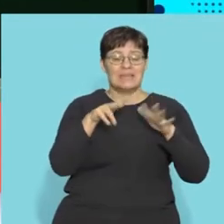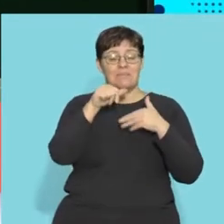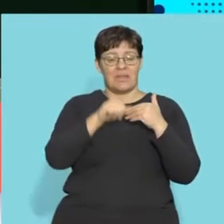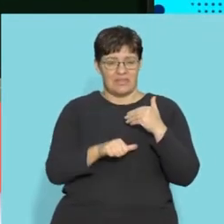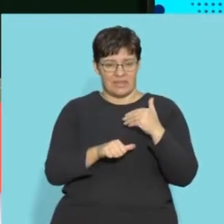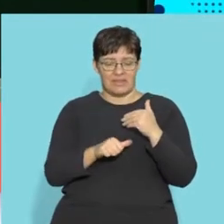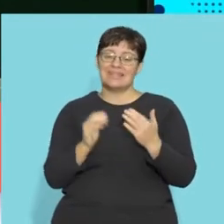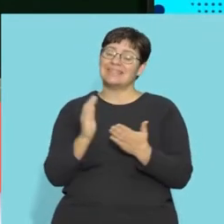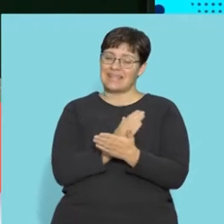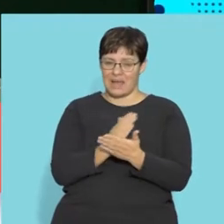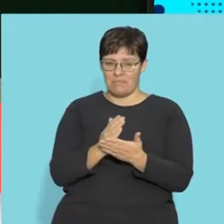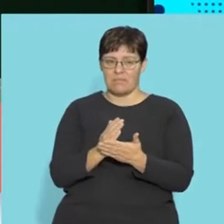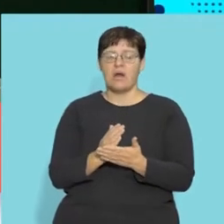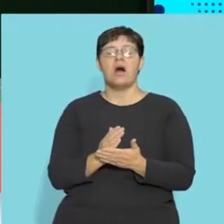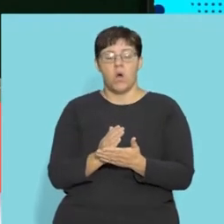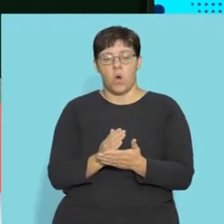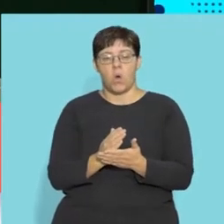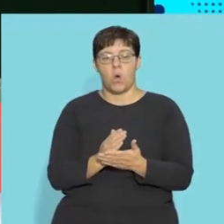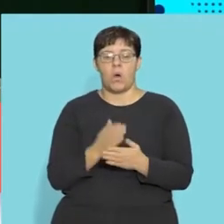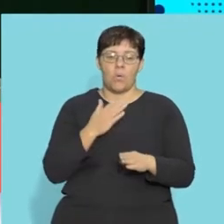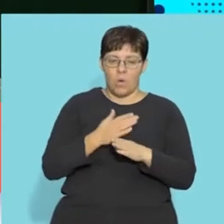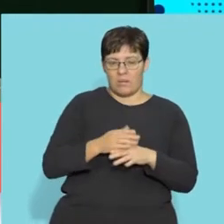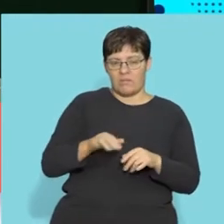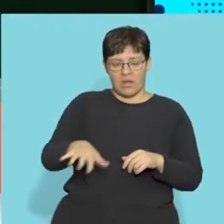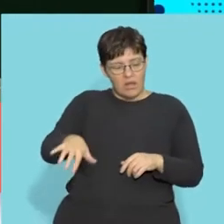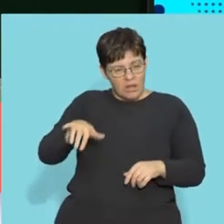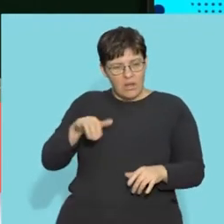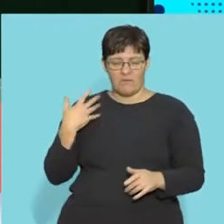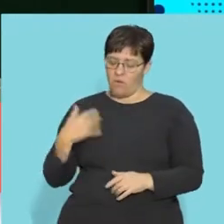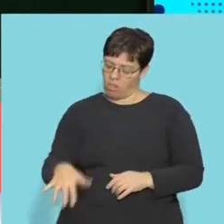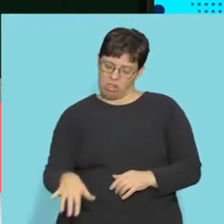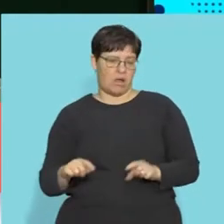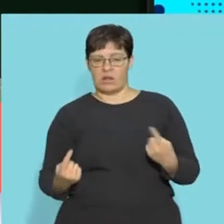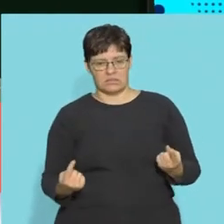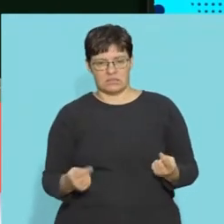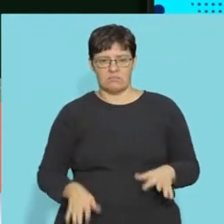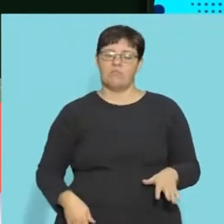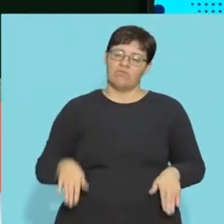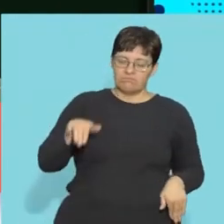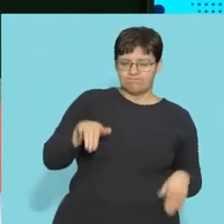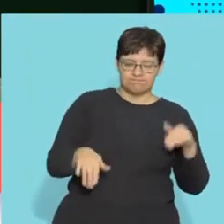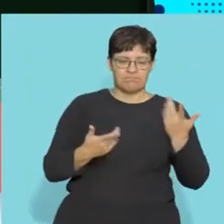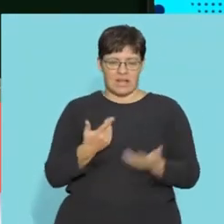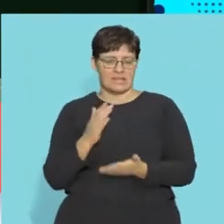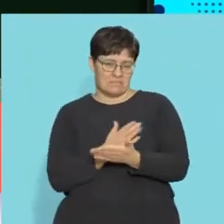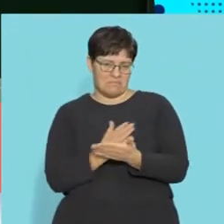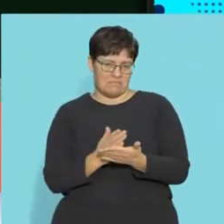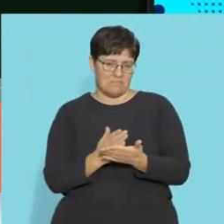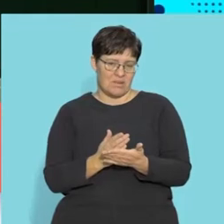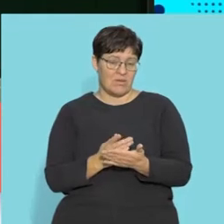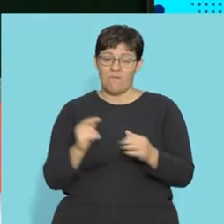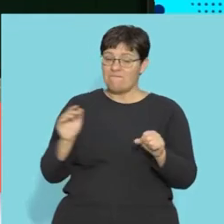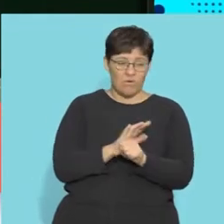after that 18 months, some people regain some of their functions. They can maybe move their arm or move their leg,